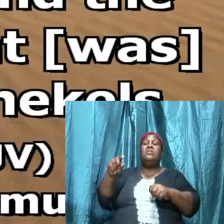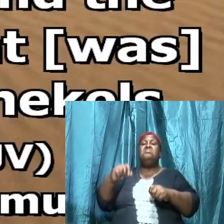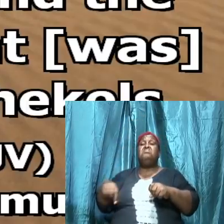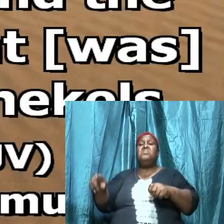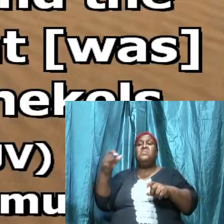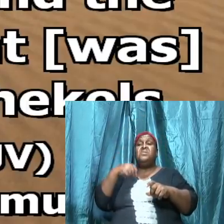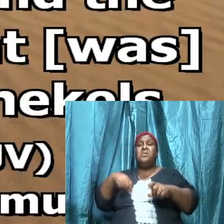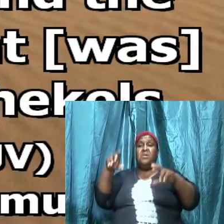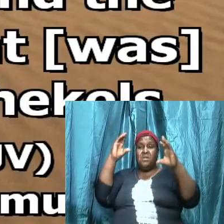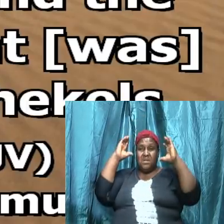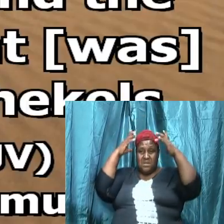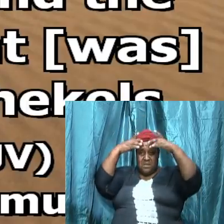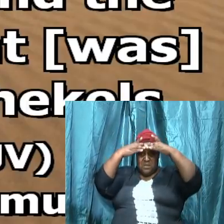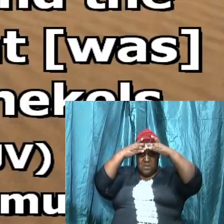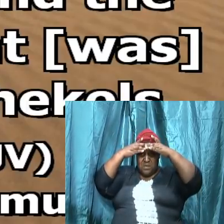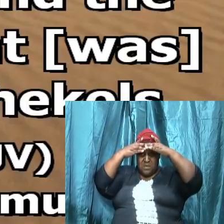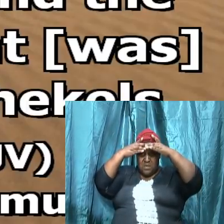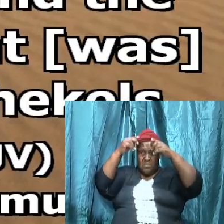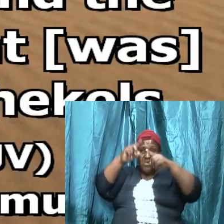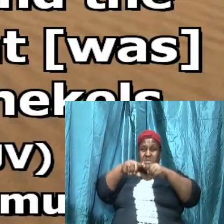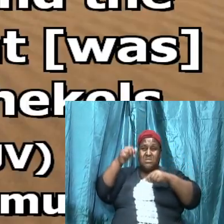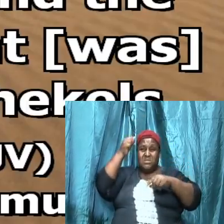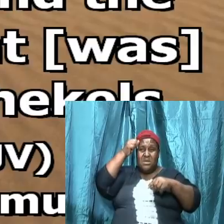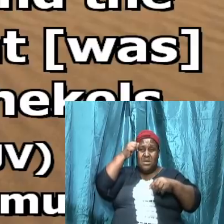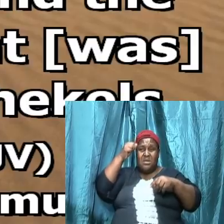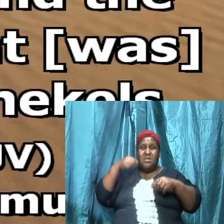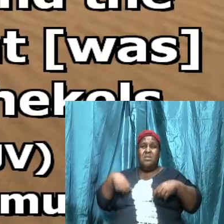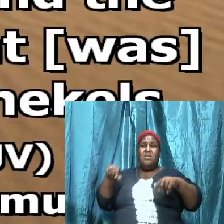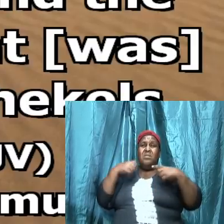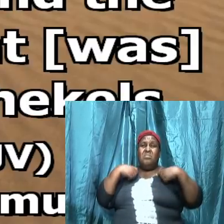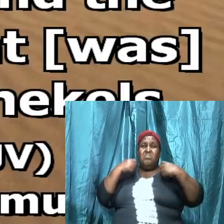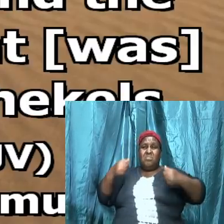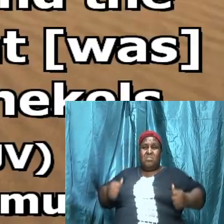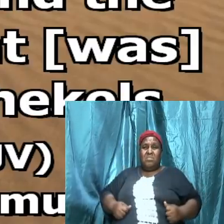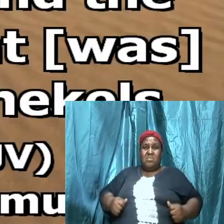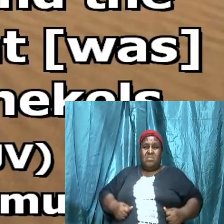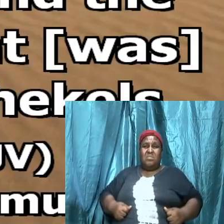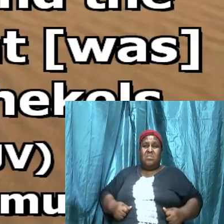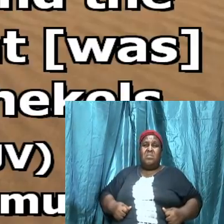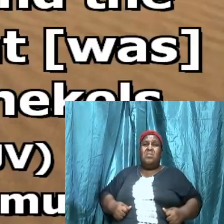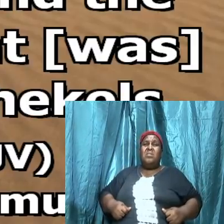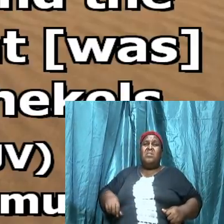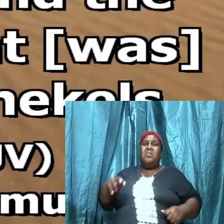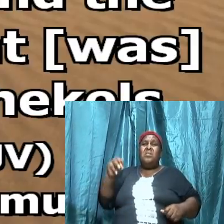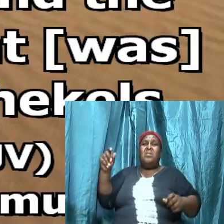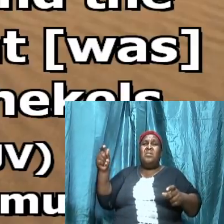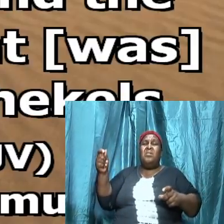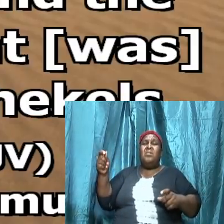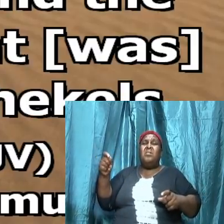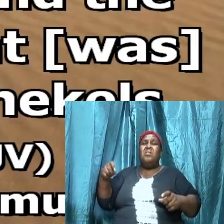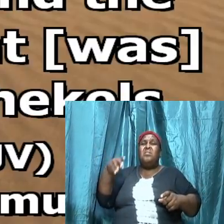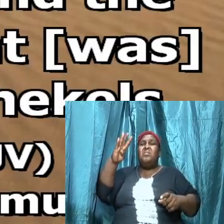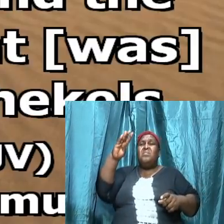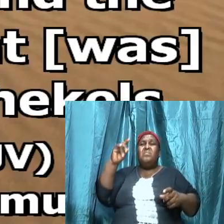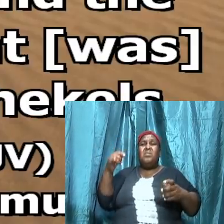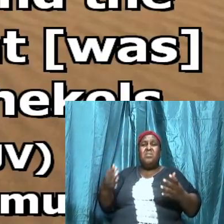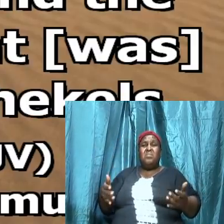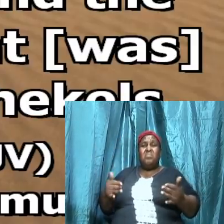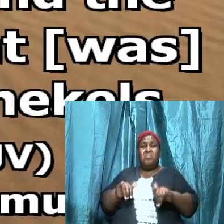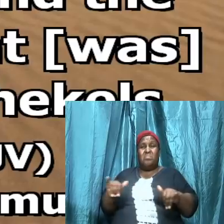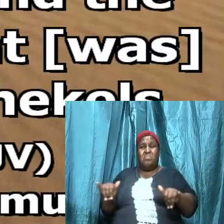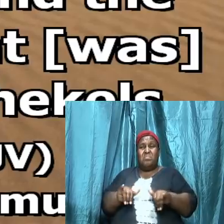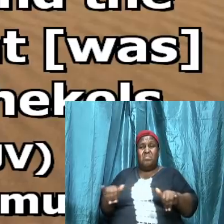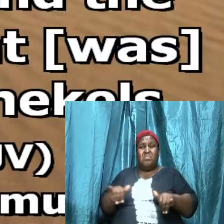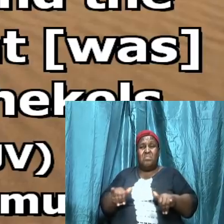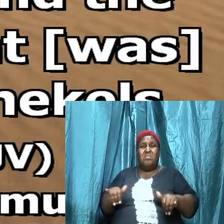helmet of brass upon his head and he was armed with a coat of mail and the weight of the coat was five thousand shekels of